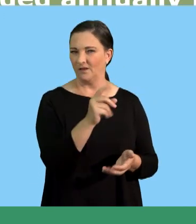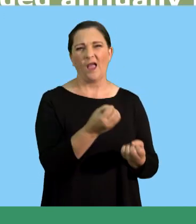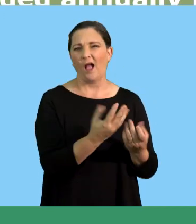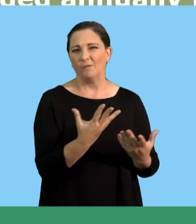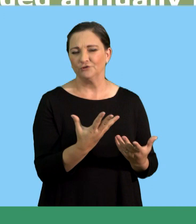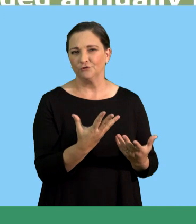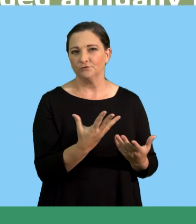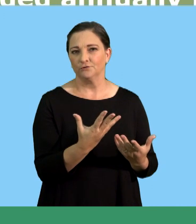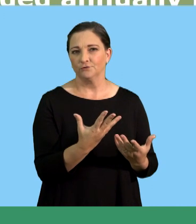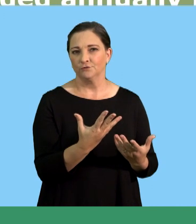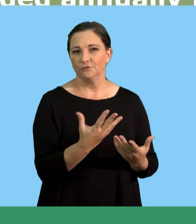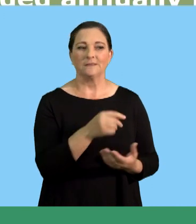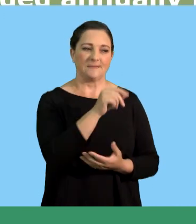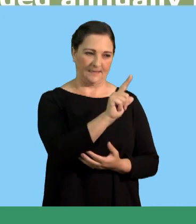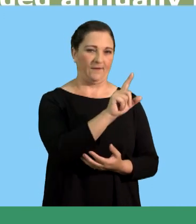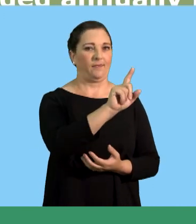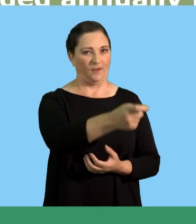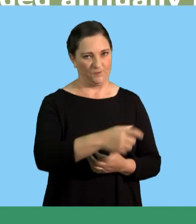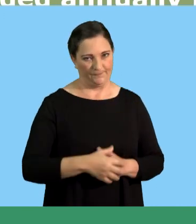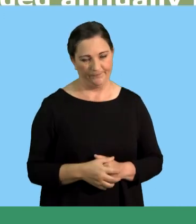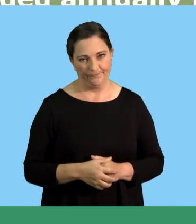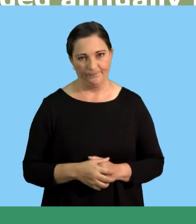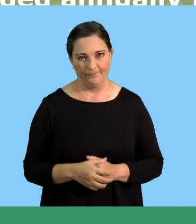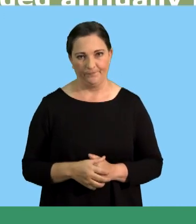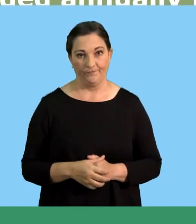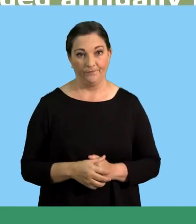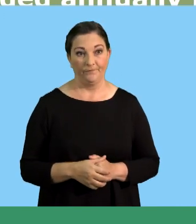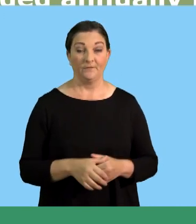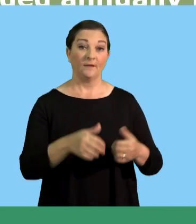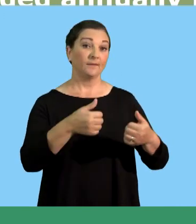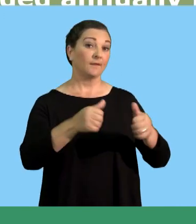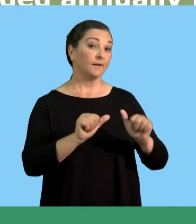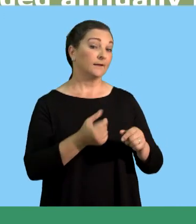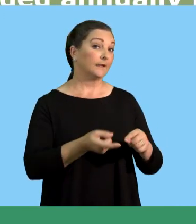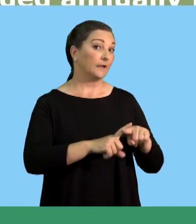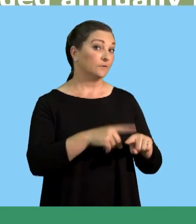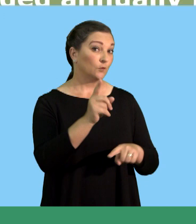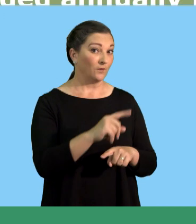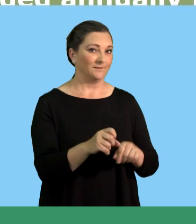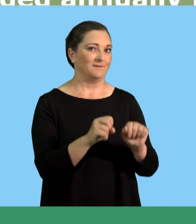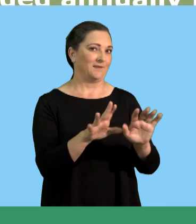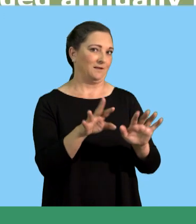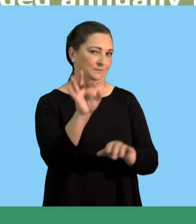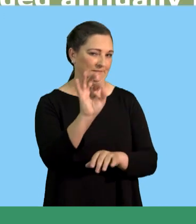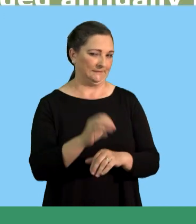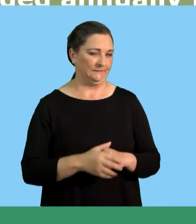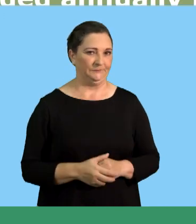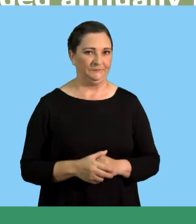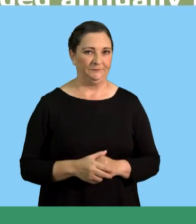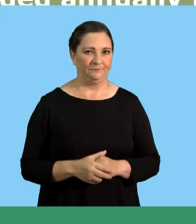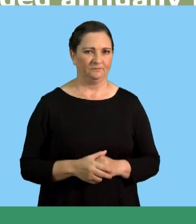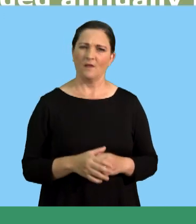here. What is the principal amount? The principal amount is 7,000. What is the interest?